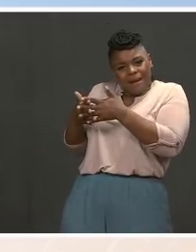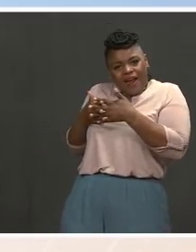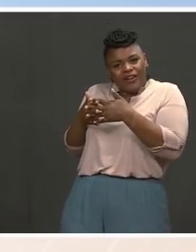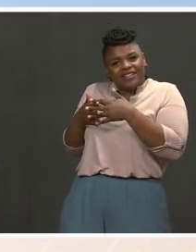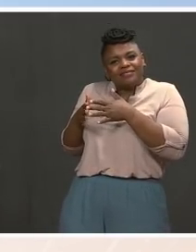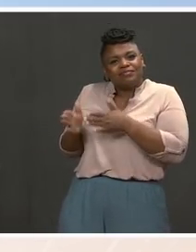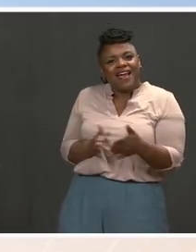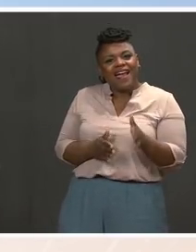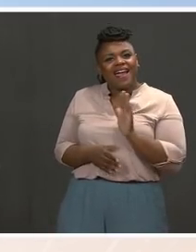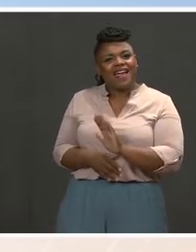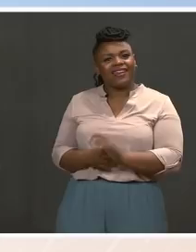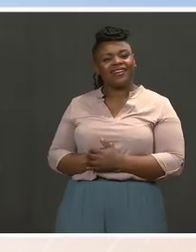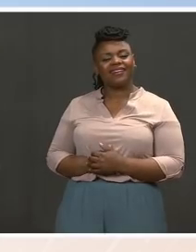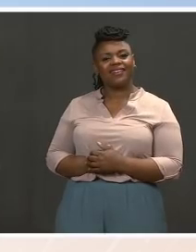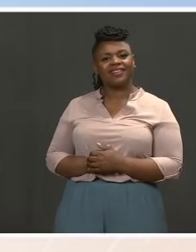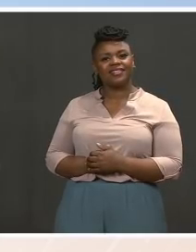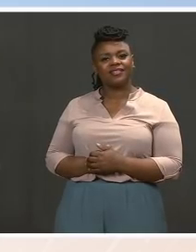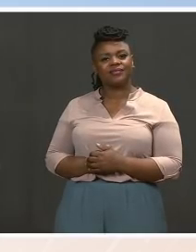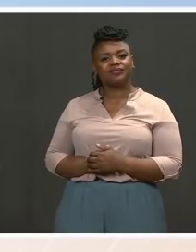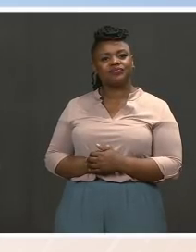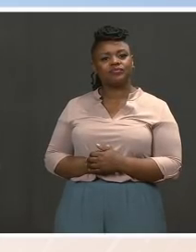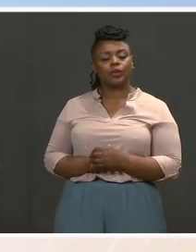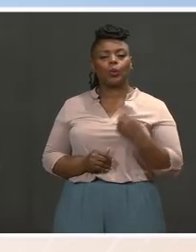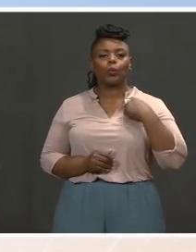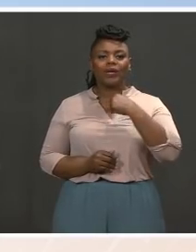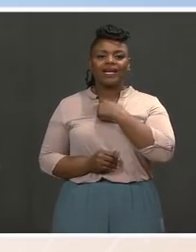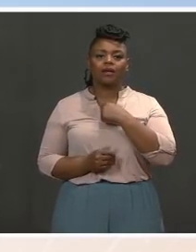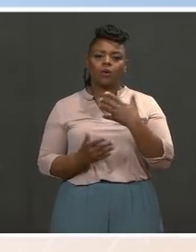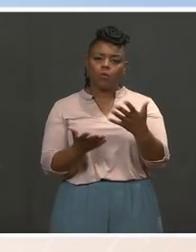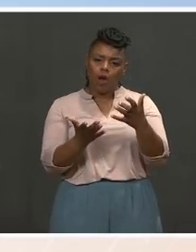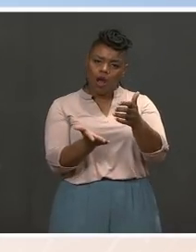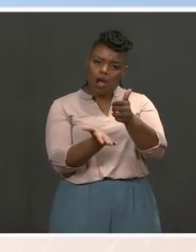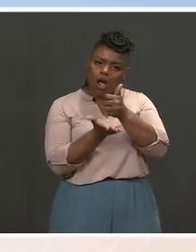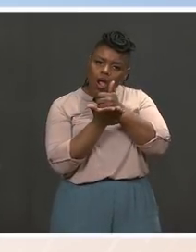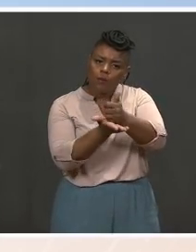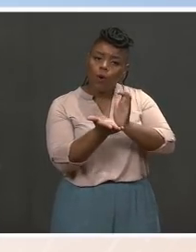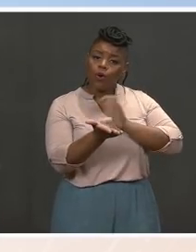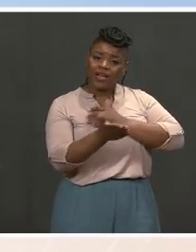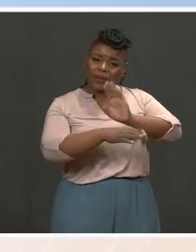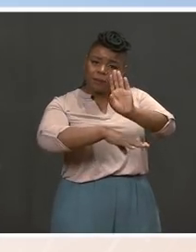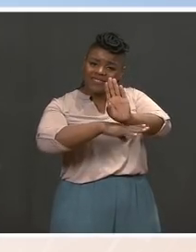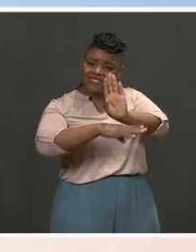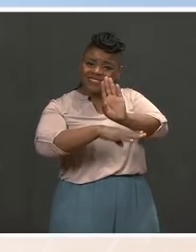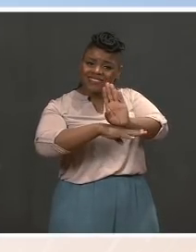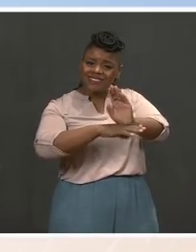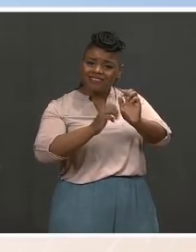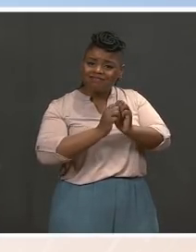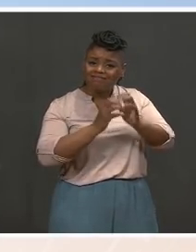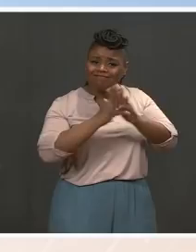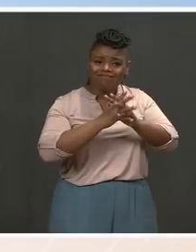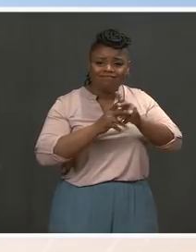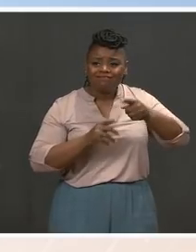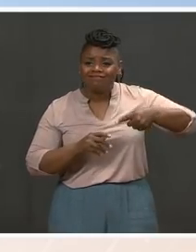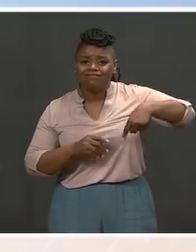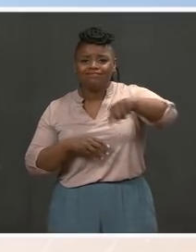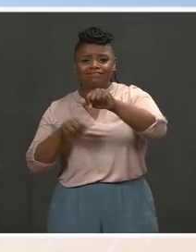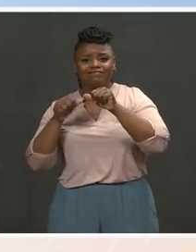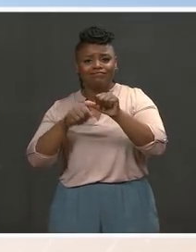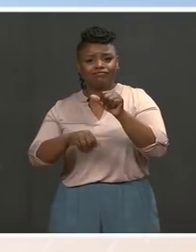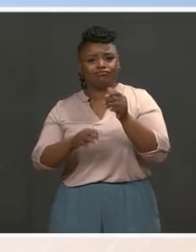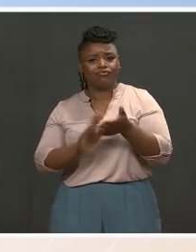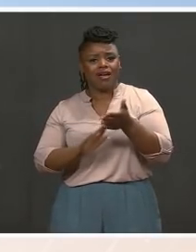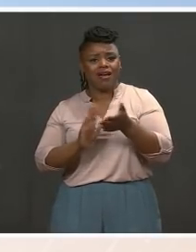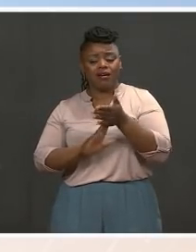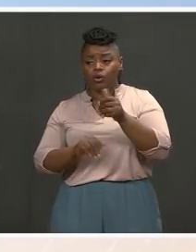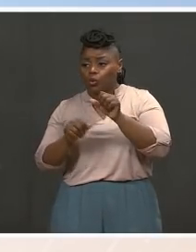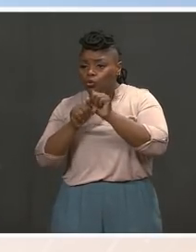with and to help our businesses that are viable stay in business, to help the workers who need help paying